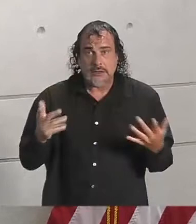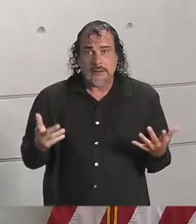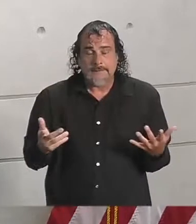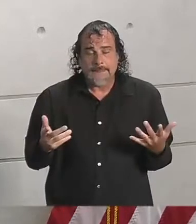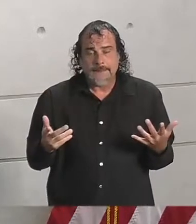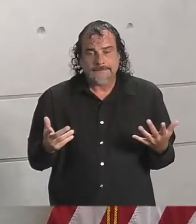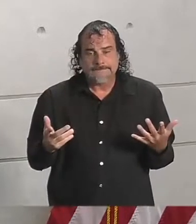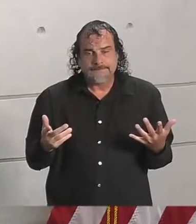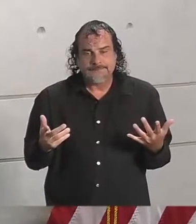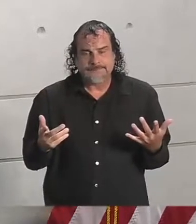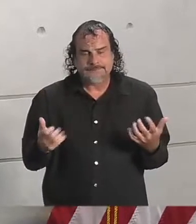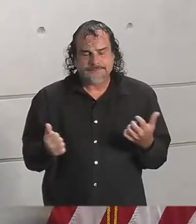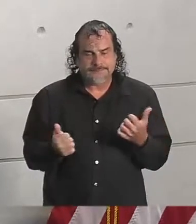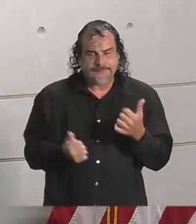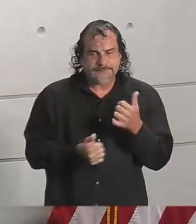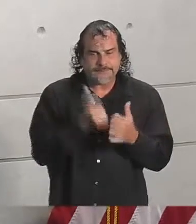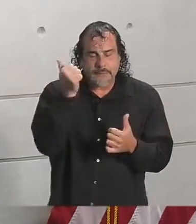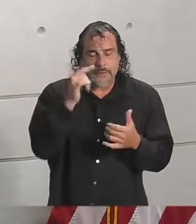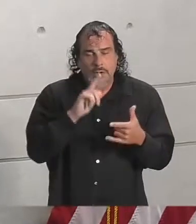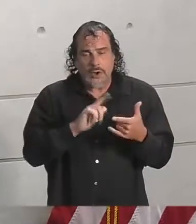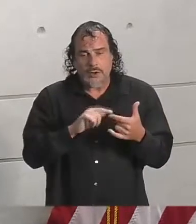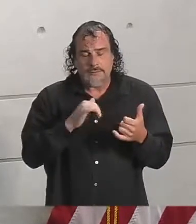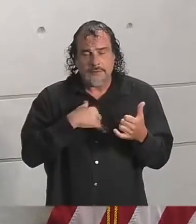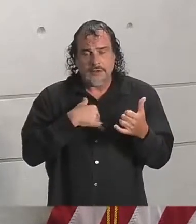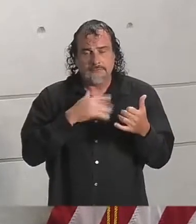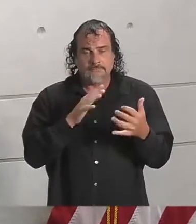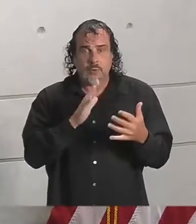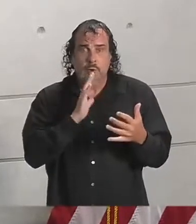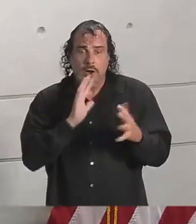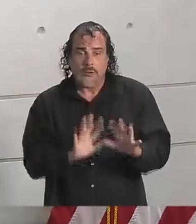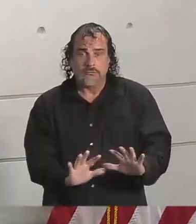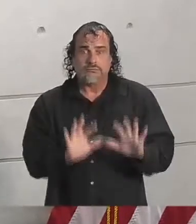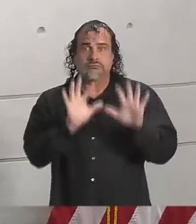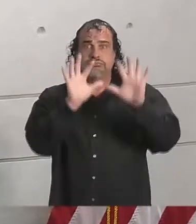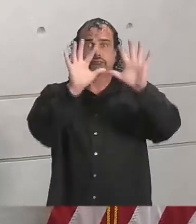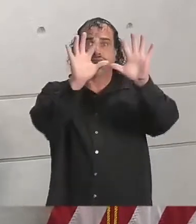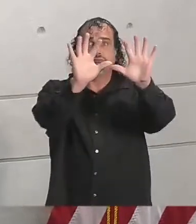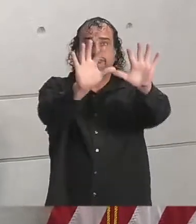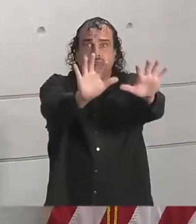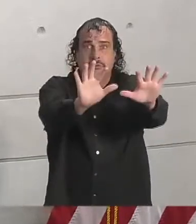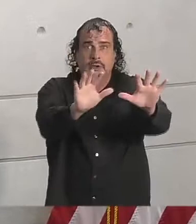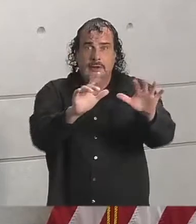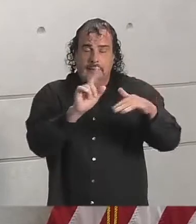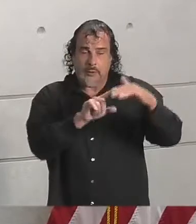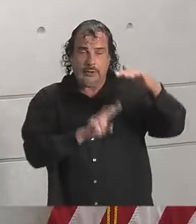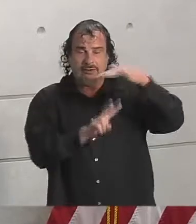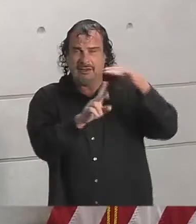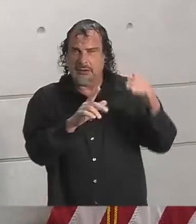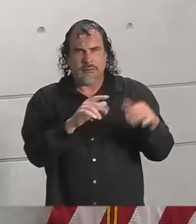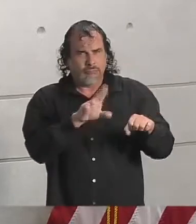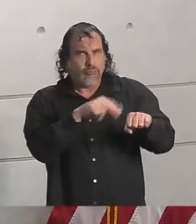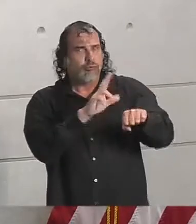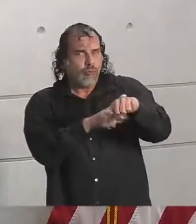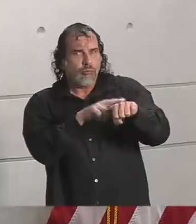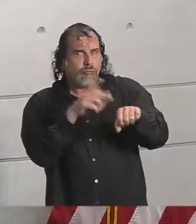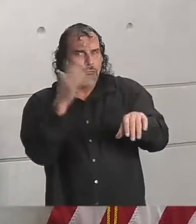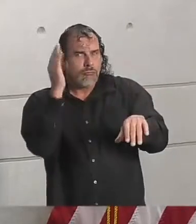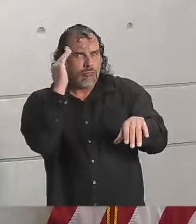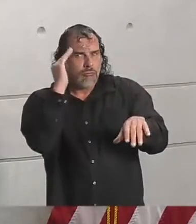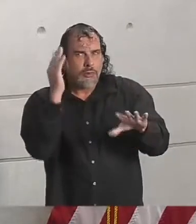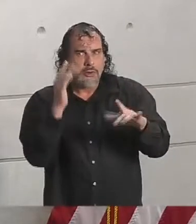Much of the largest storm surge that we are anticipating, and this is not unusual, is in the tributaries